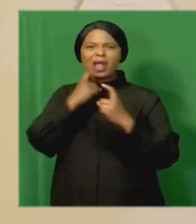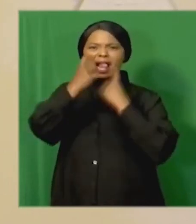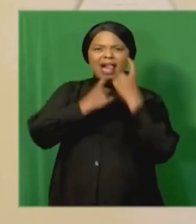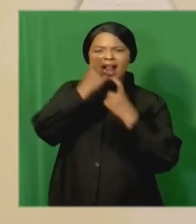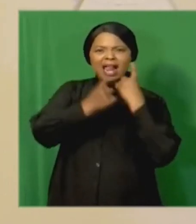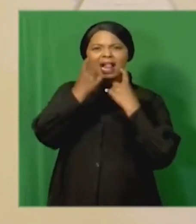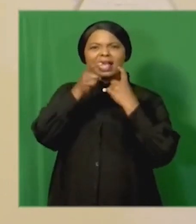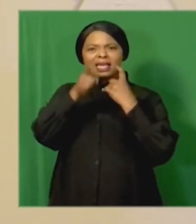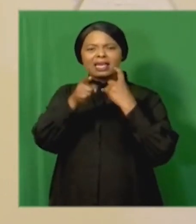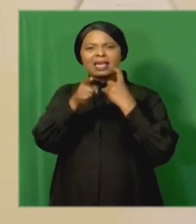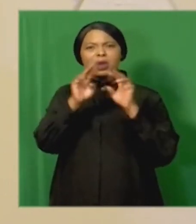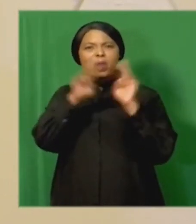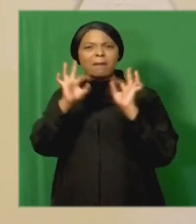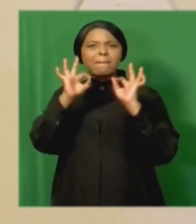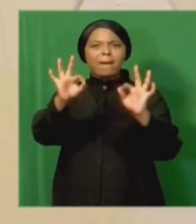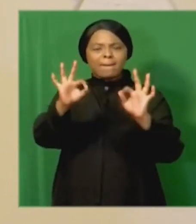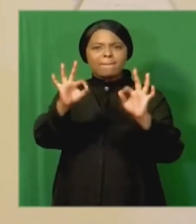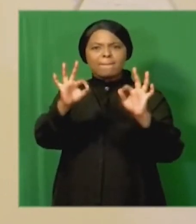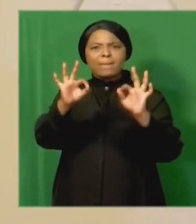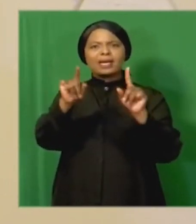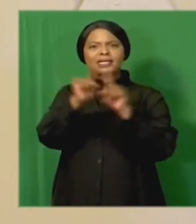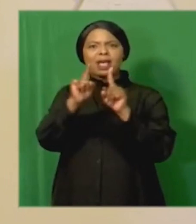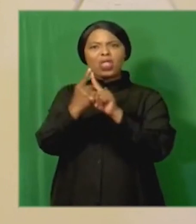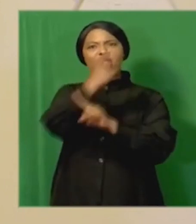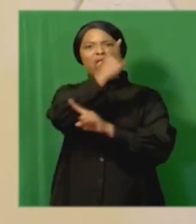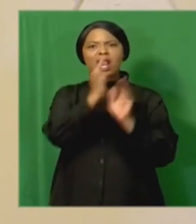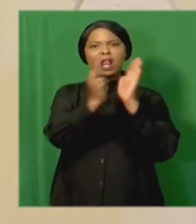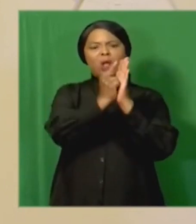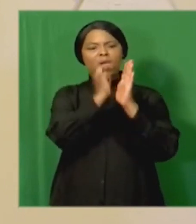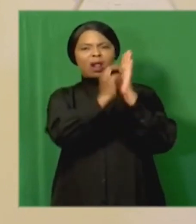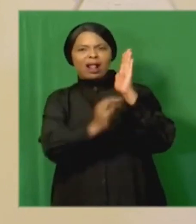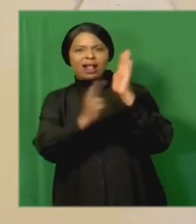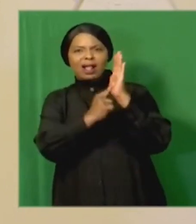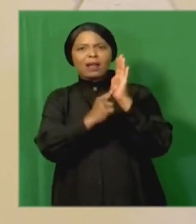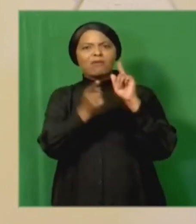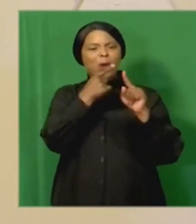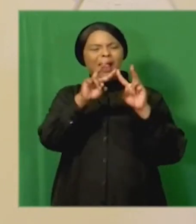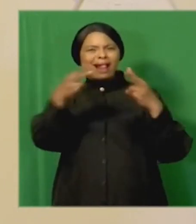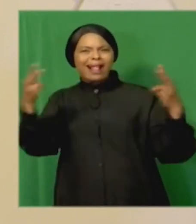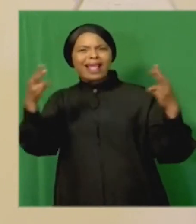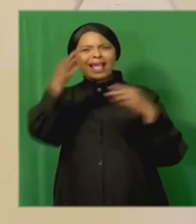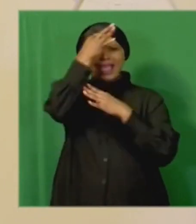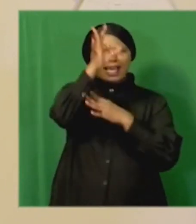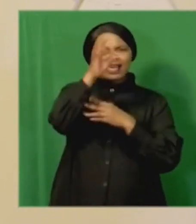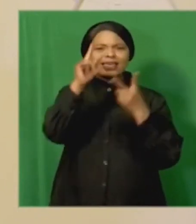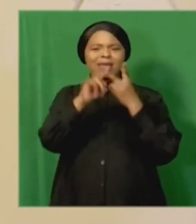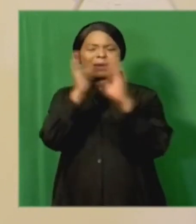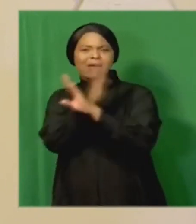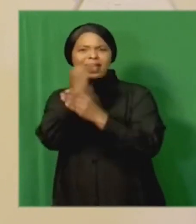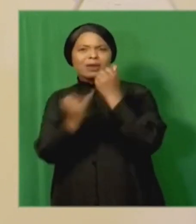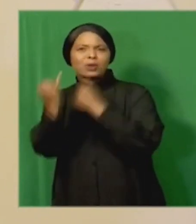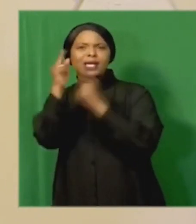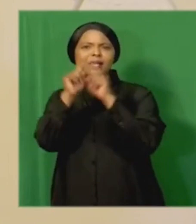of alleged improper and unethical conduct by several State functionaries and private individuals and